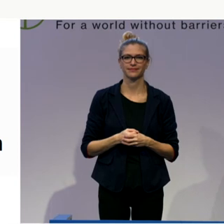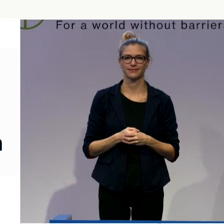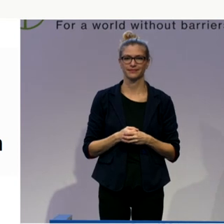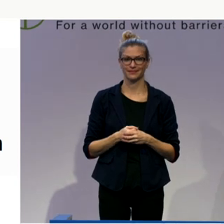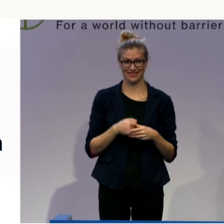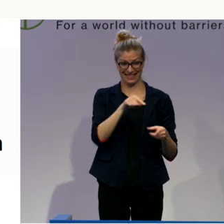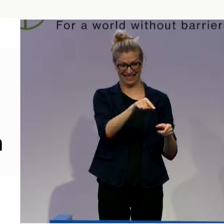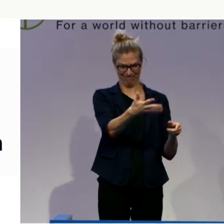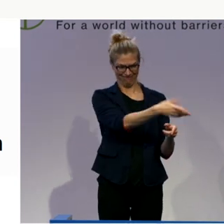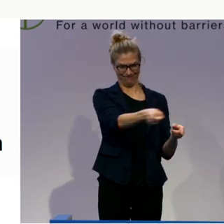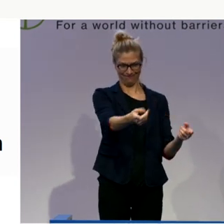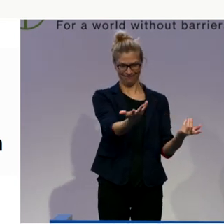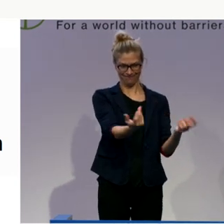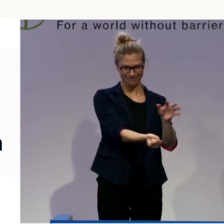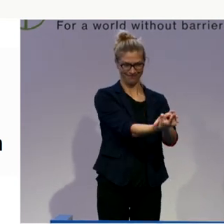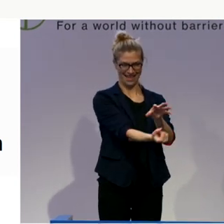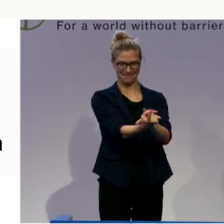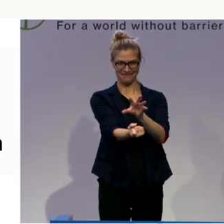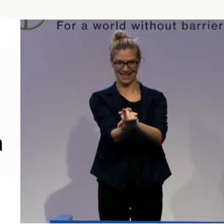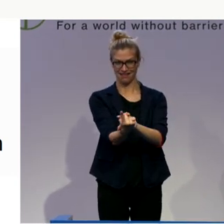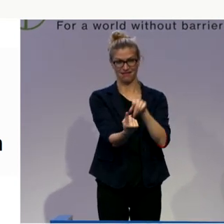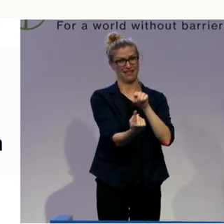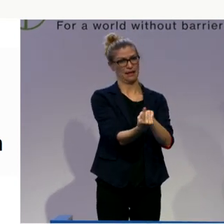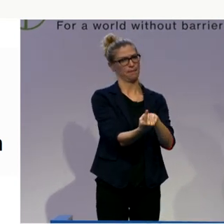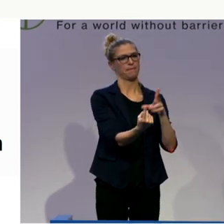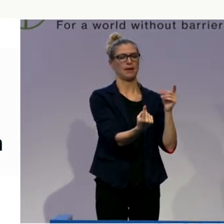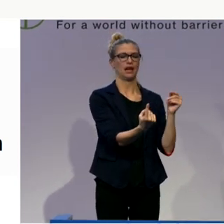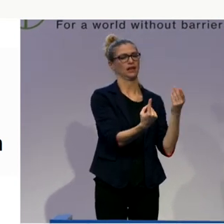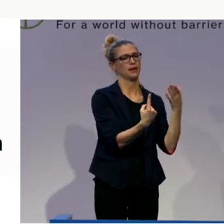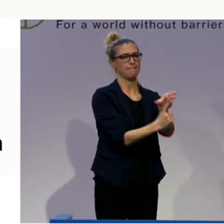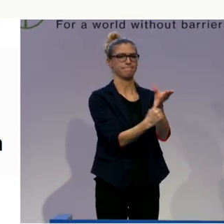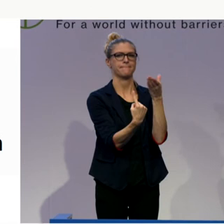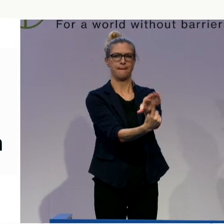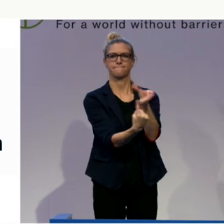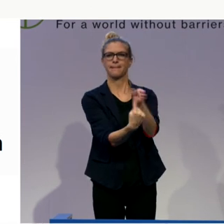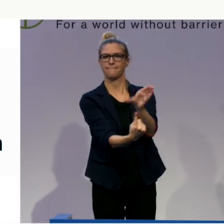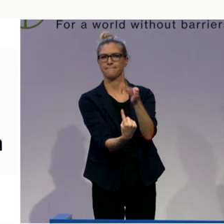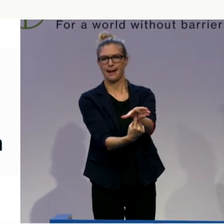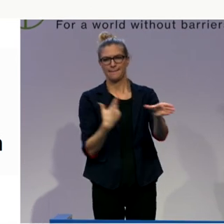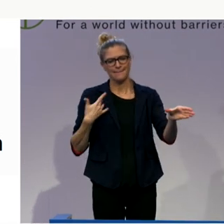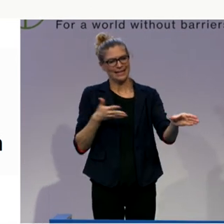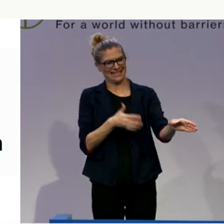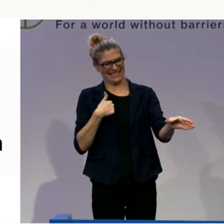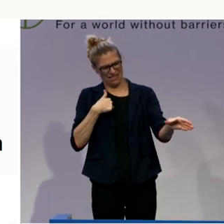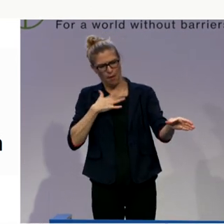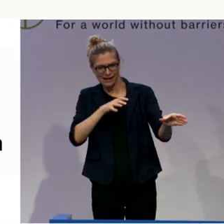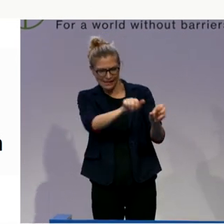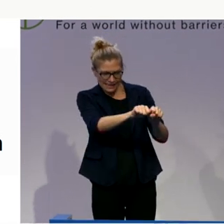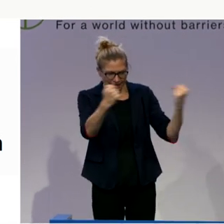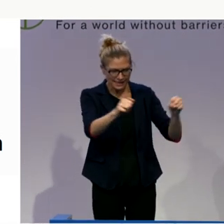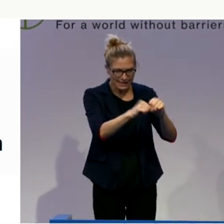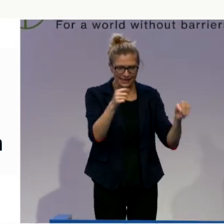in participation. And then we are starting to rethink our support